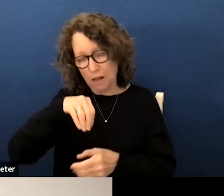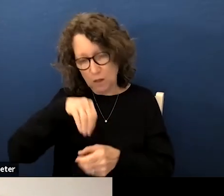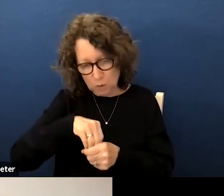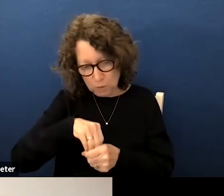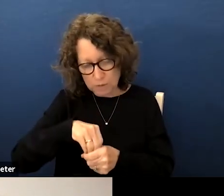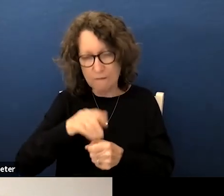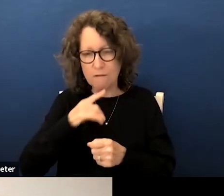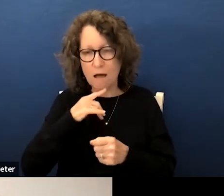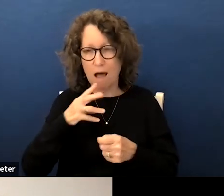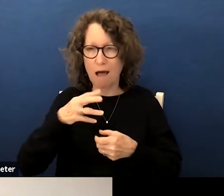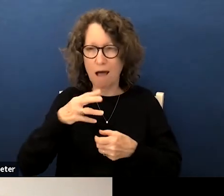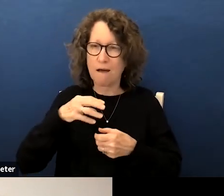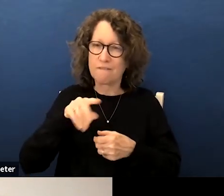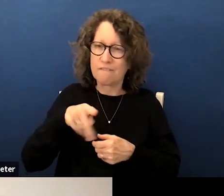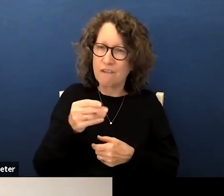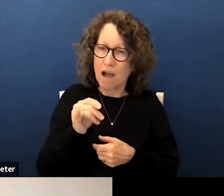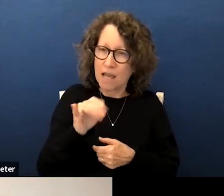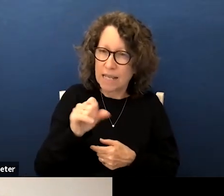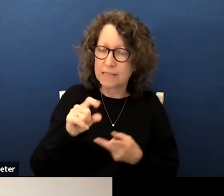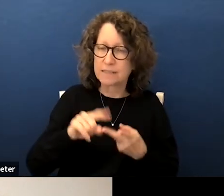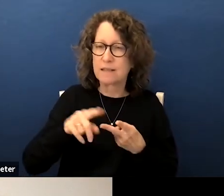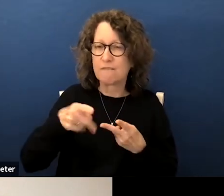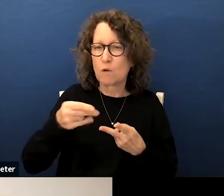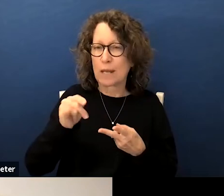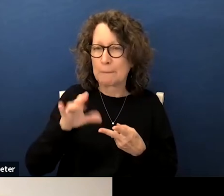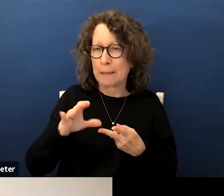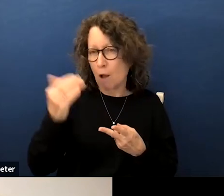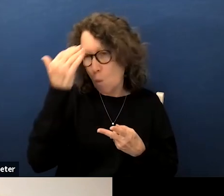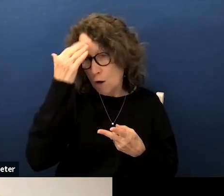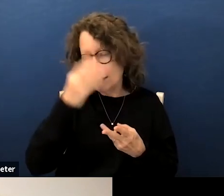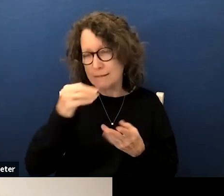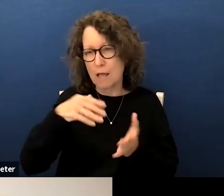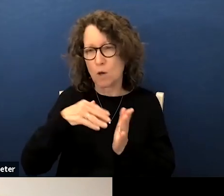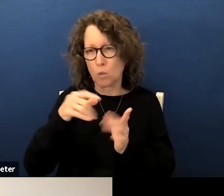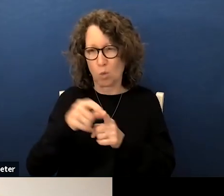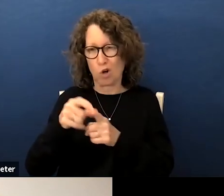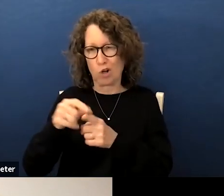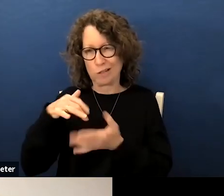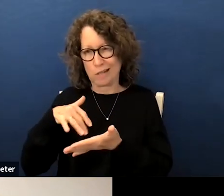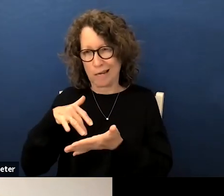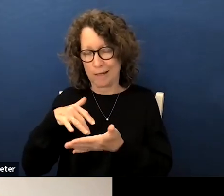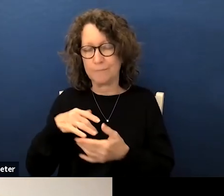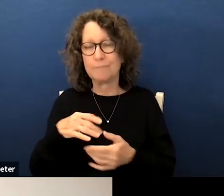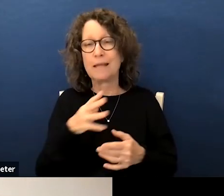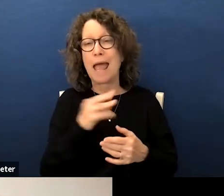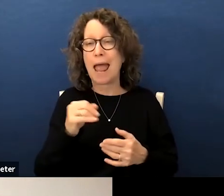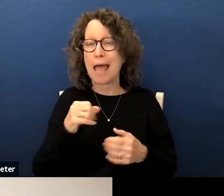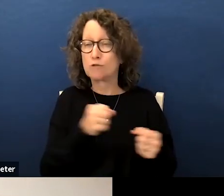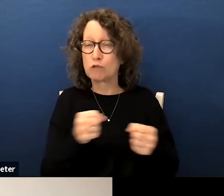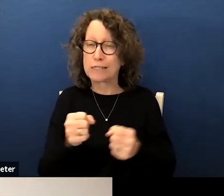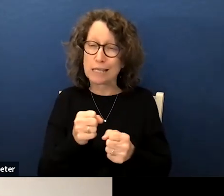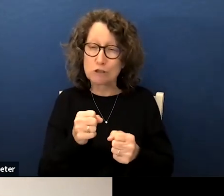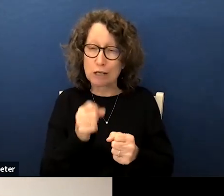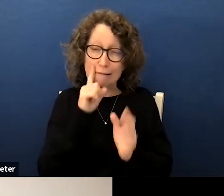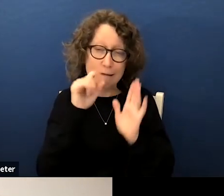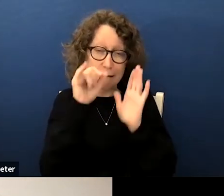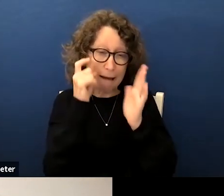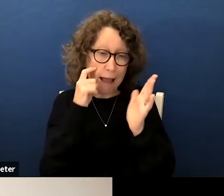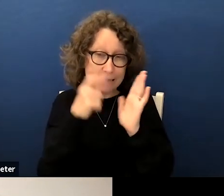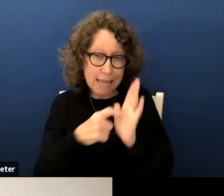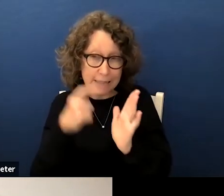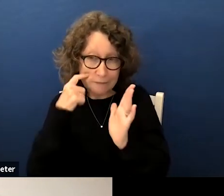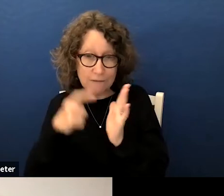systemic phonics phonemic awareness and word study and strategic strategically identifying